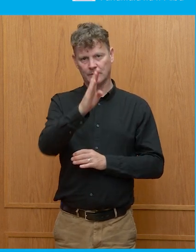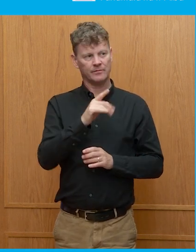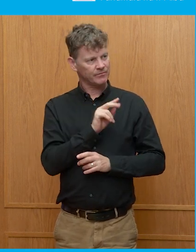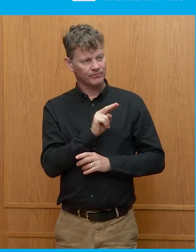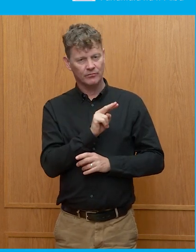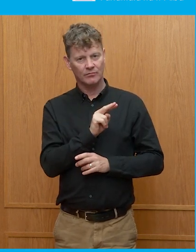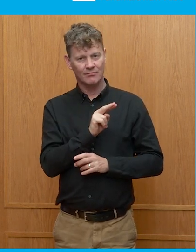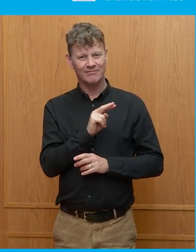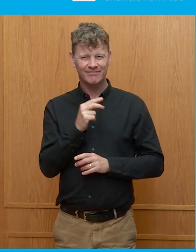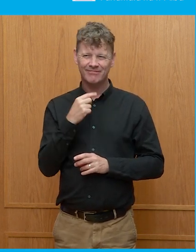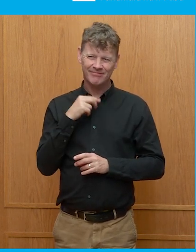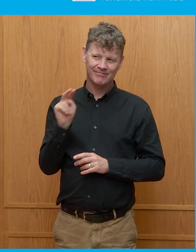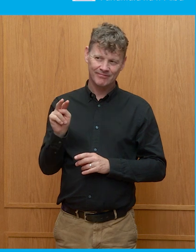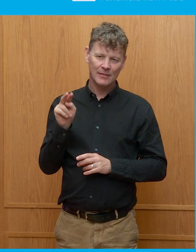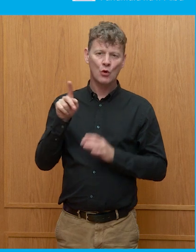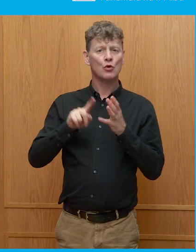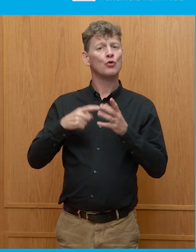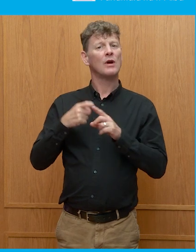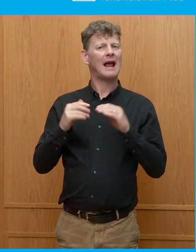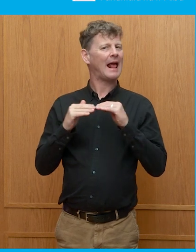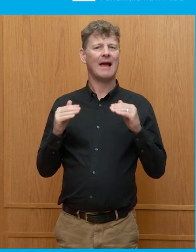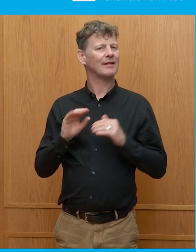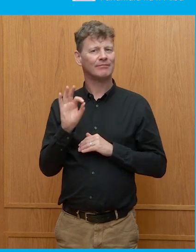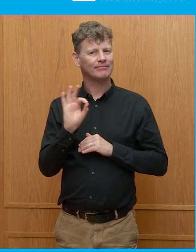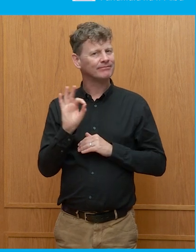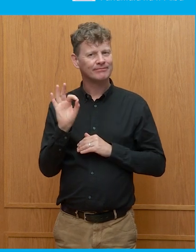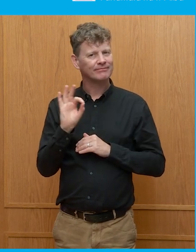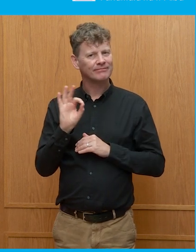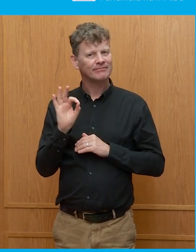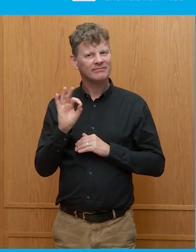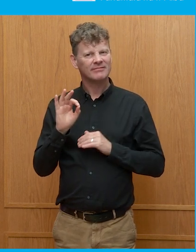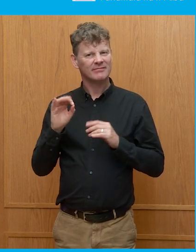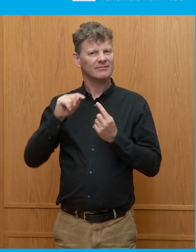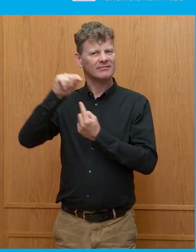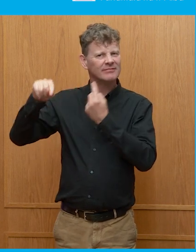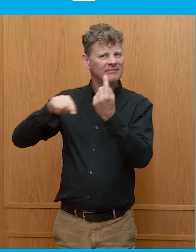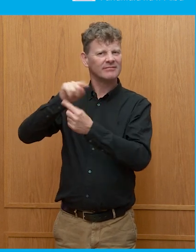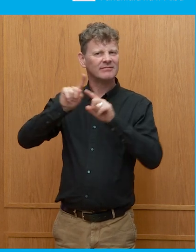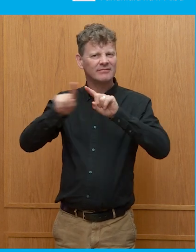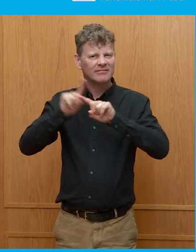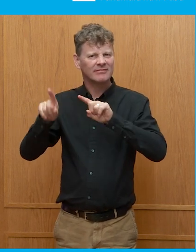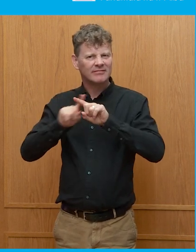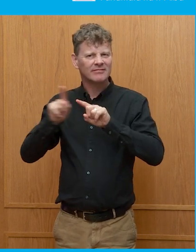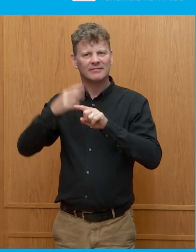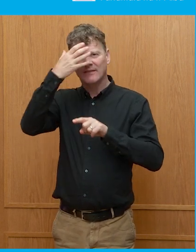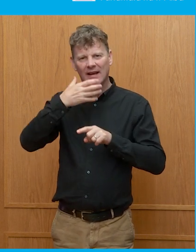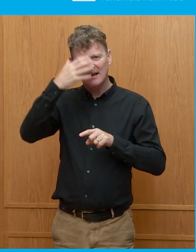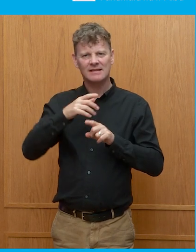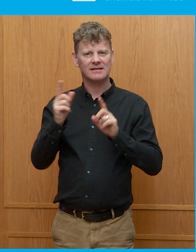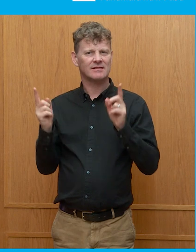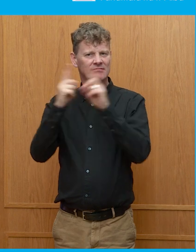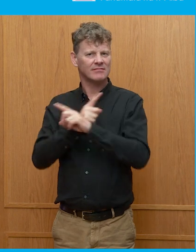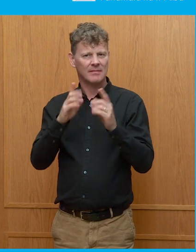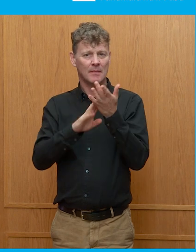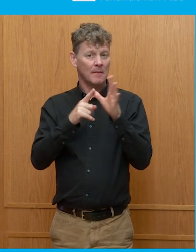actually at a UK level, they didn't do that. They had a revolving carousel of faces between